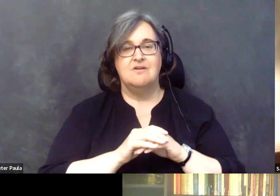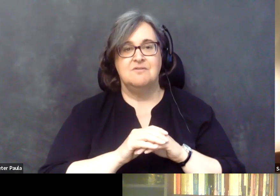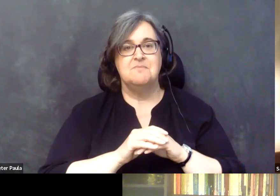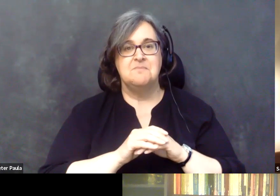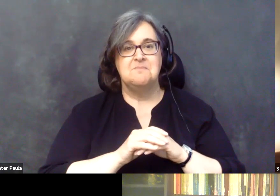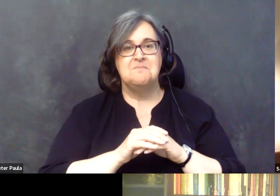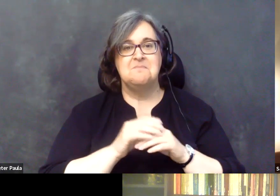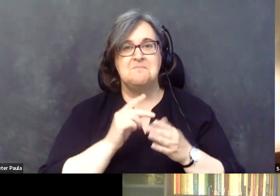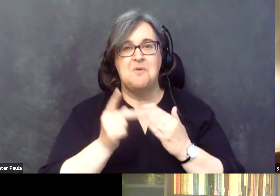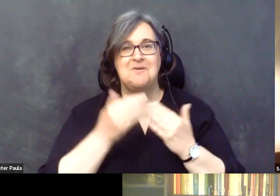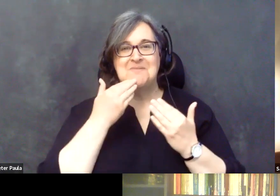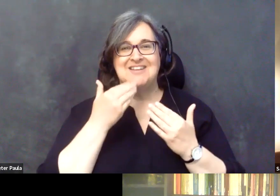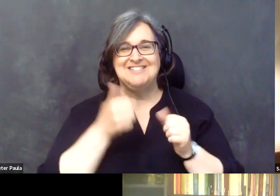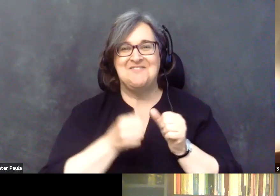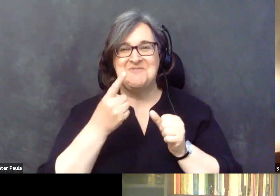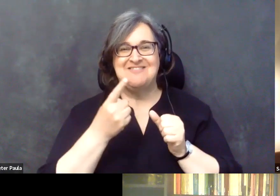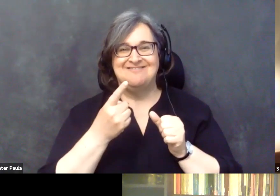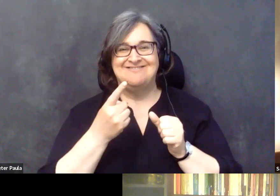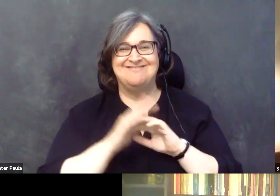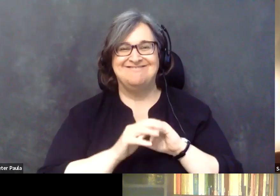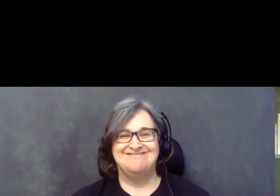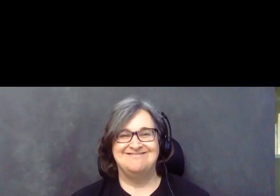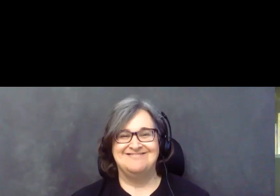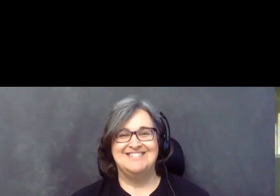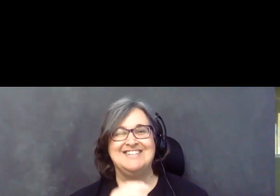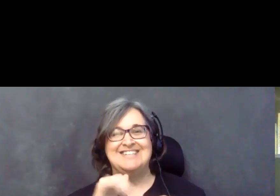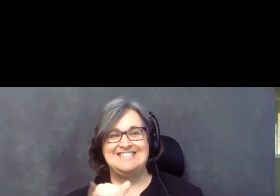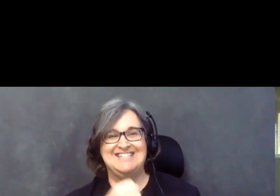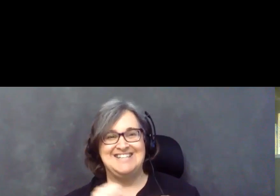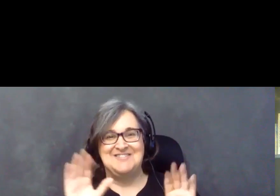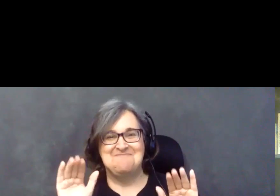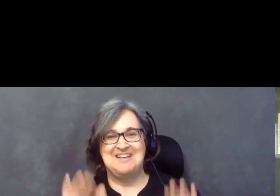Thanks everyone. Yeah. Everybody stay safe. Bye.